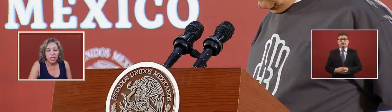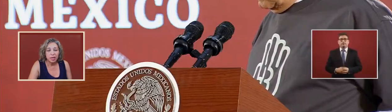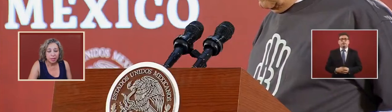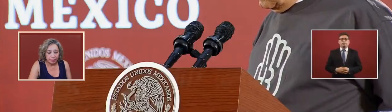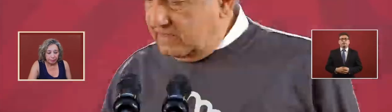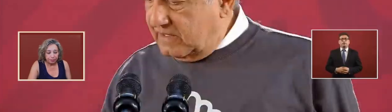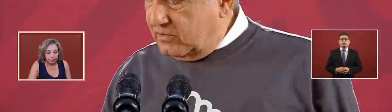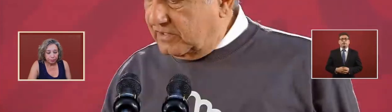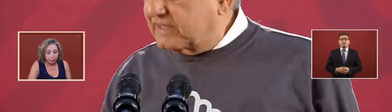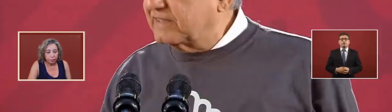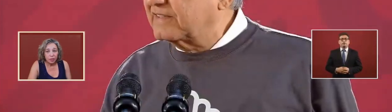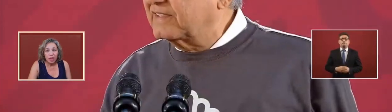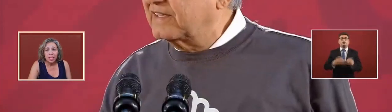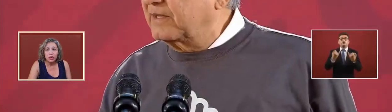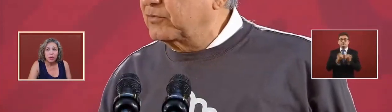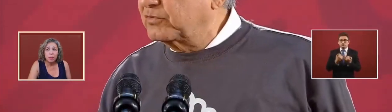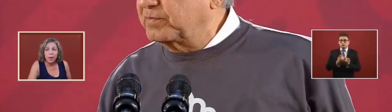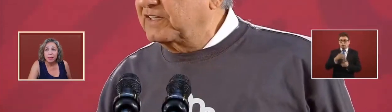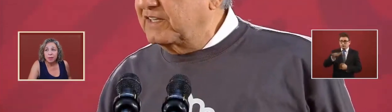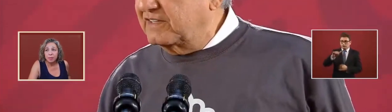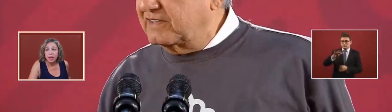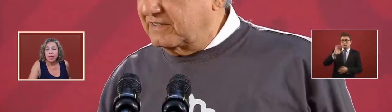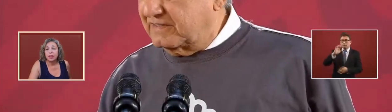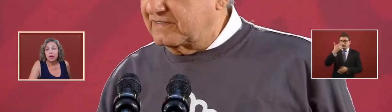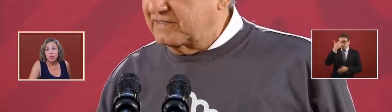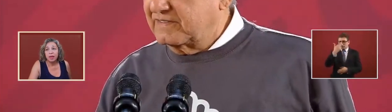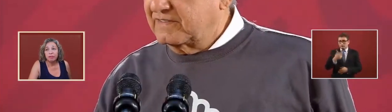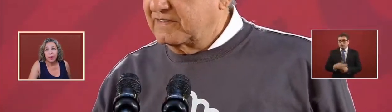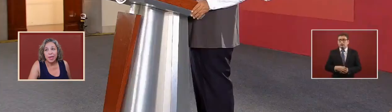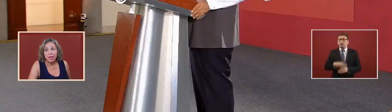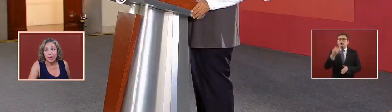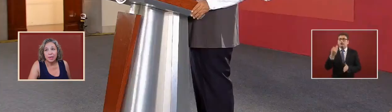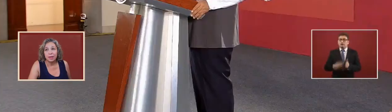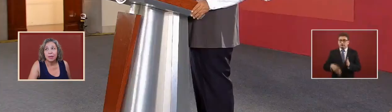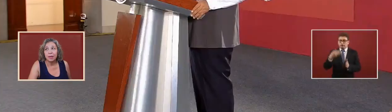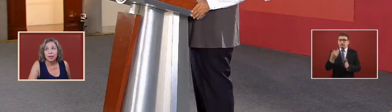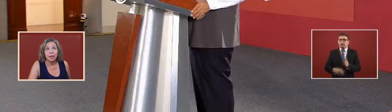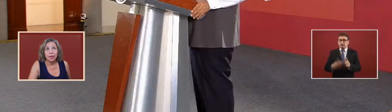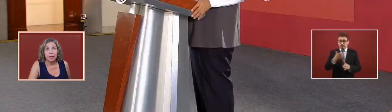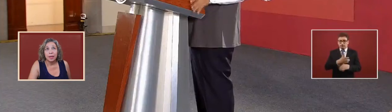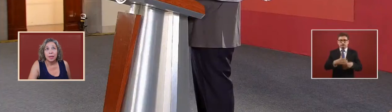appreciate and to remind them that we have pending